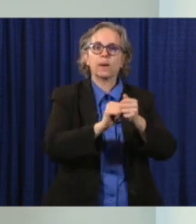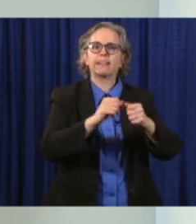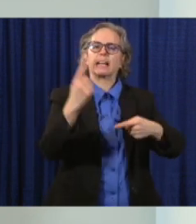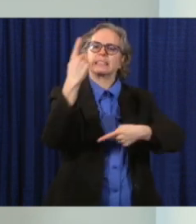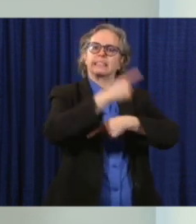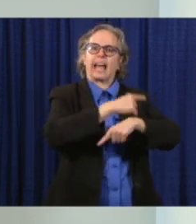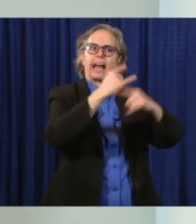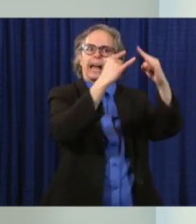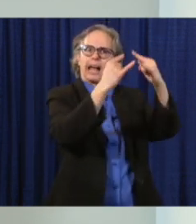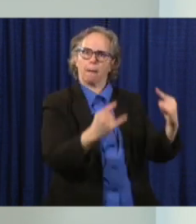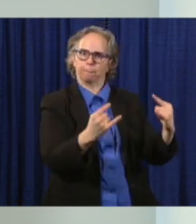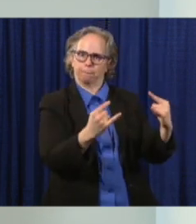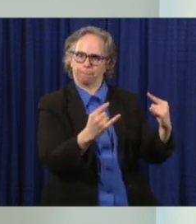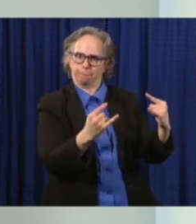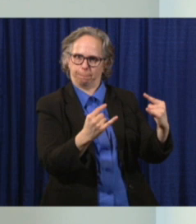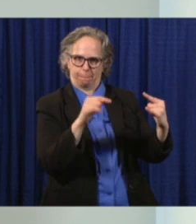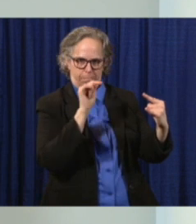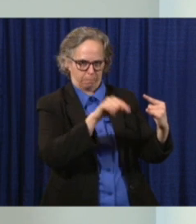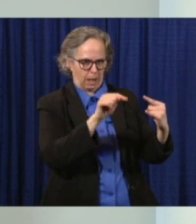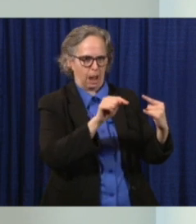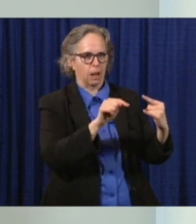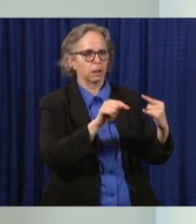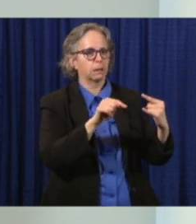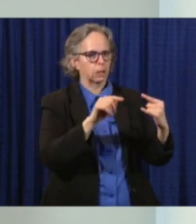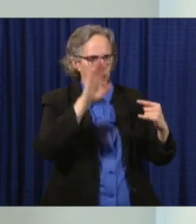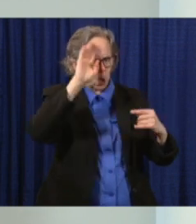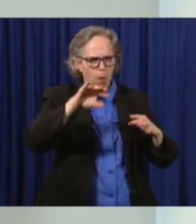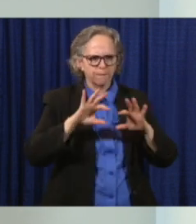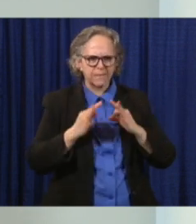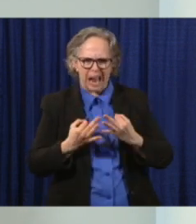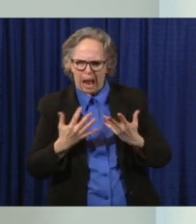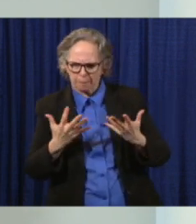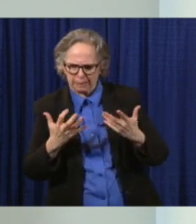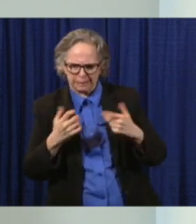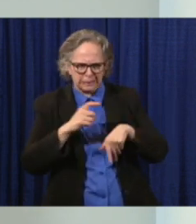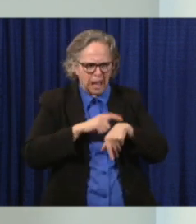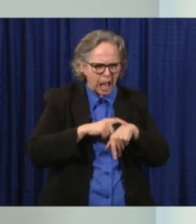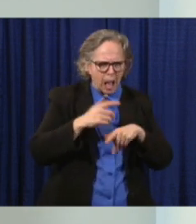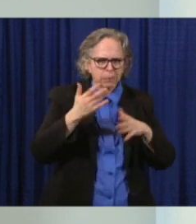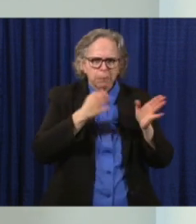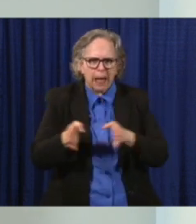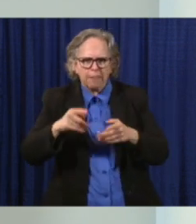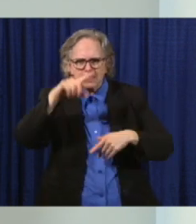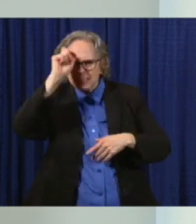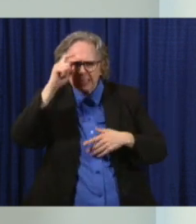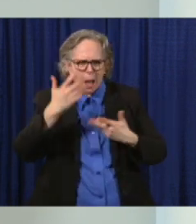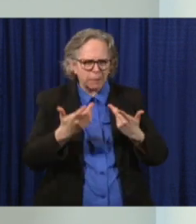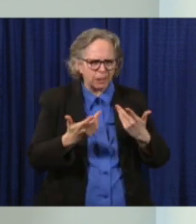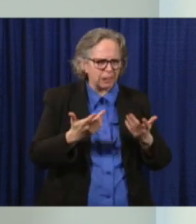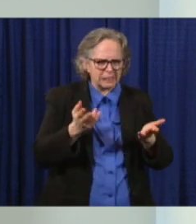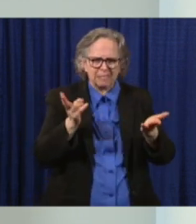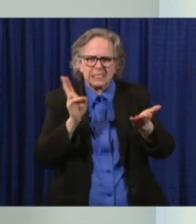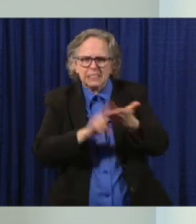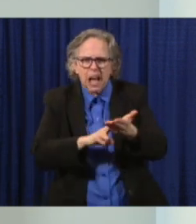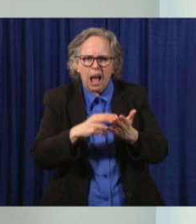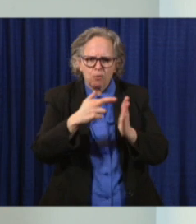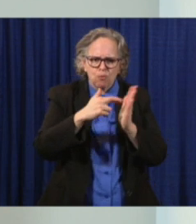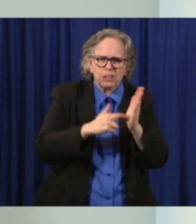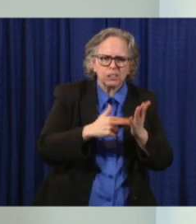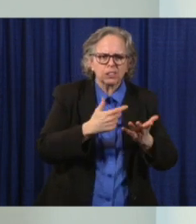care conversation as well. Families want to plan for summer work and summer activities. And day camps